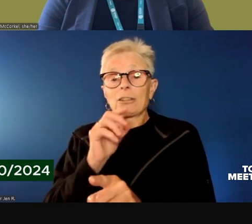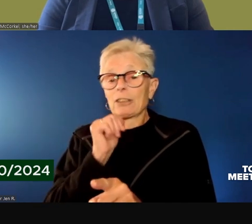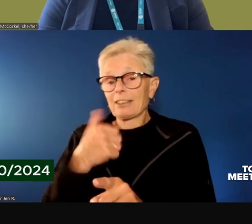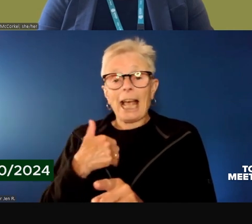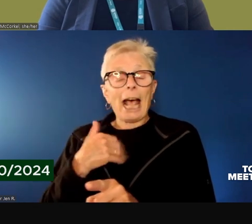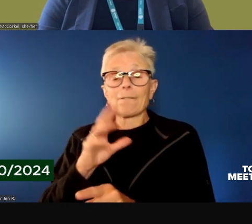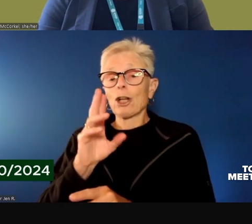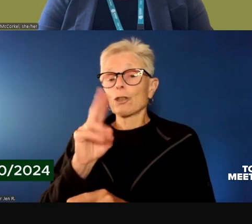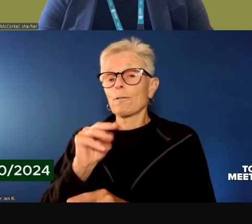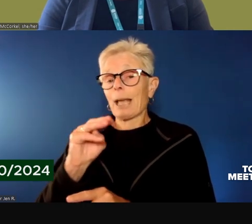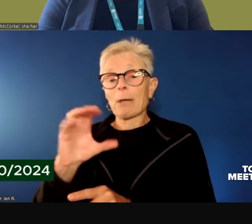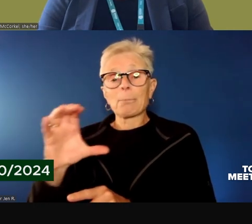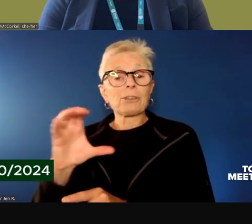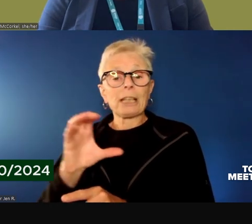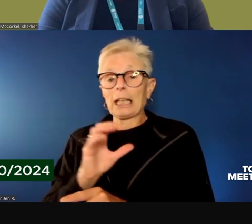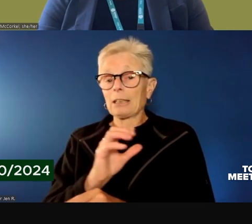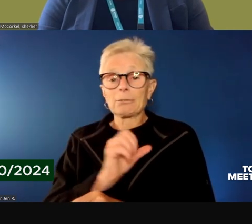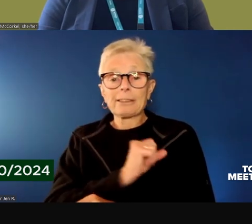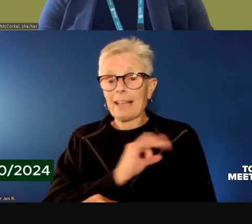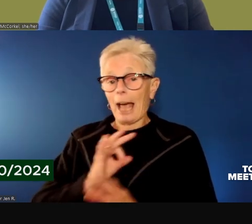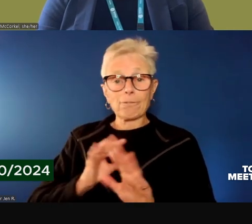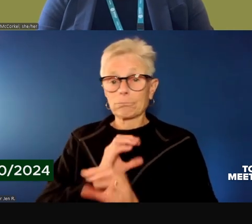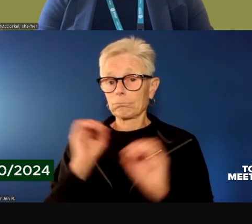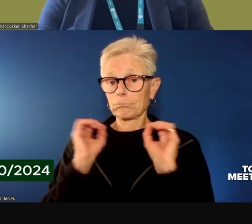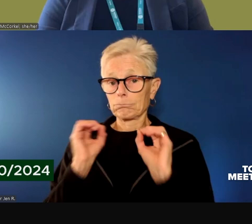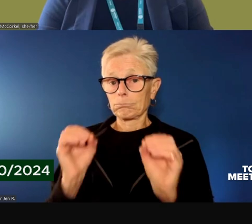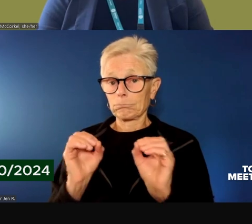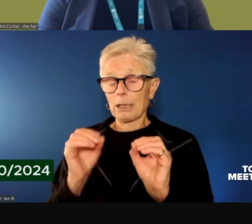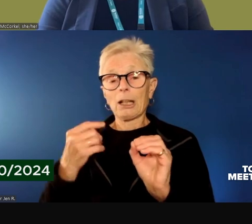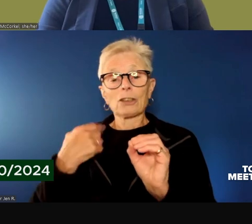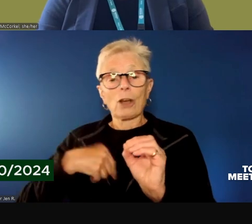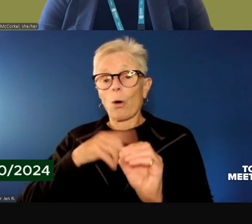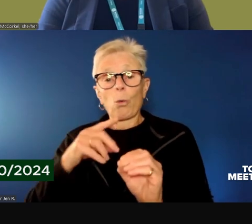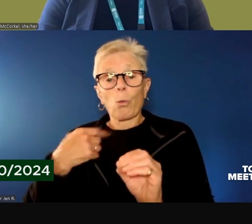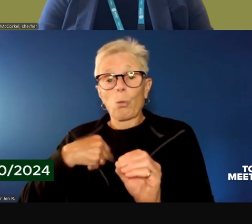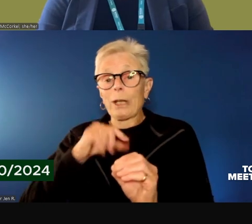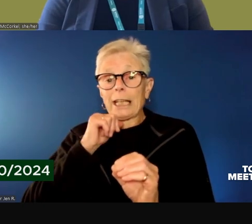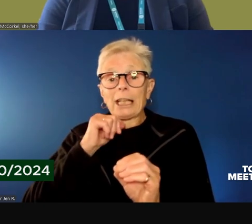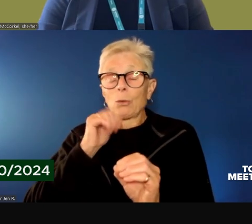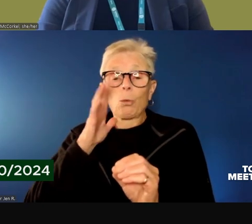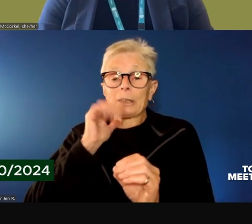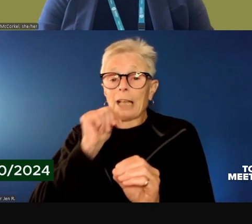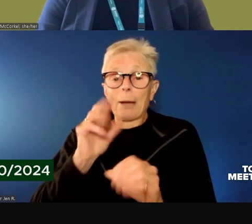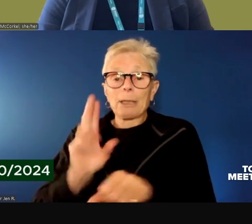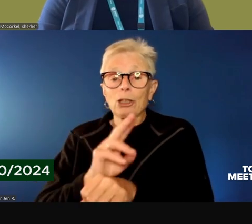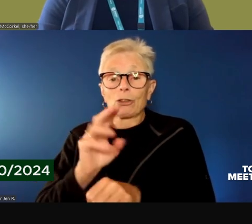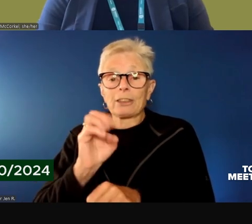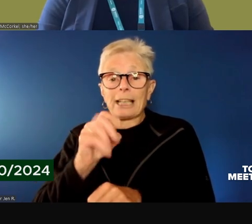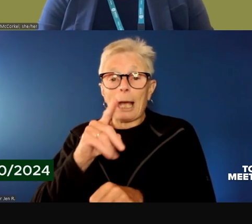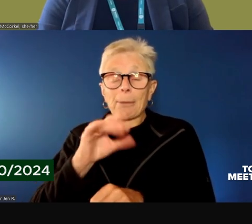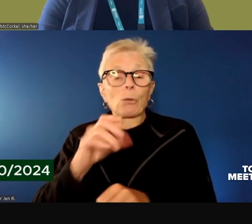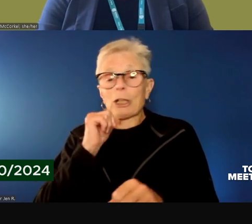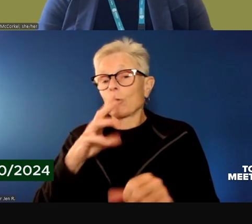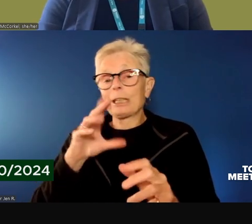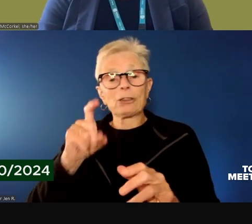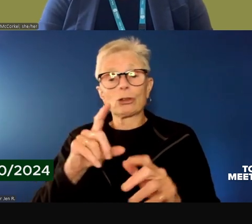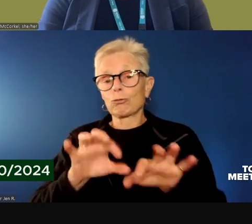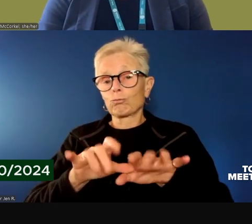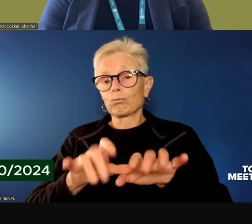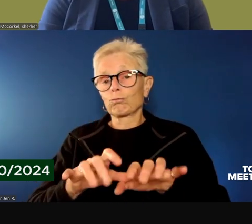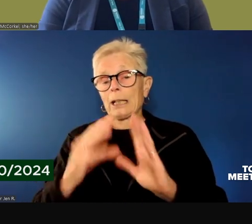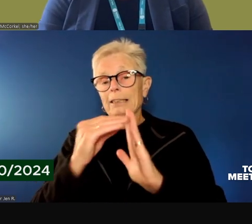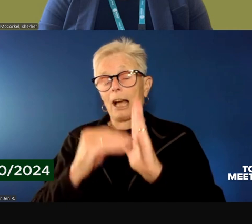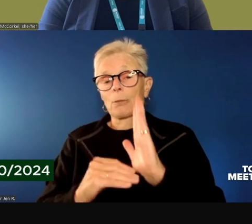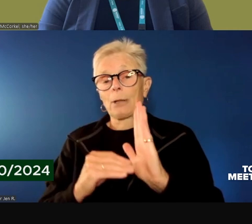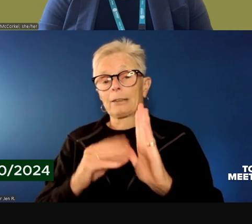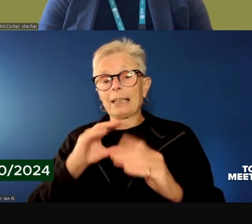employees and therefore we do not have a business need to access or to document the care